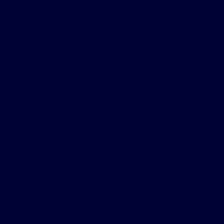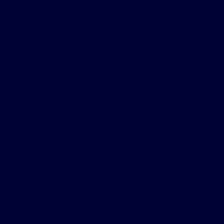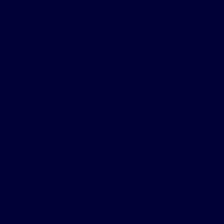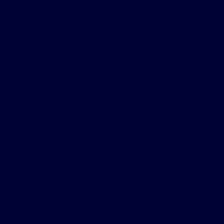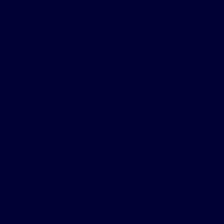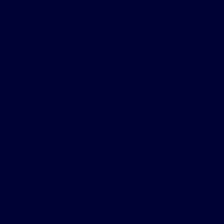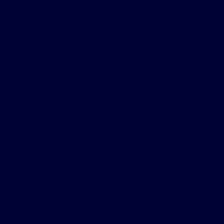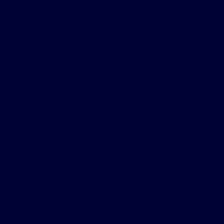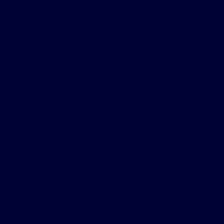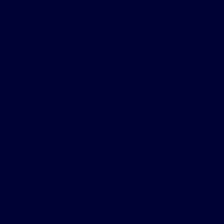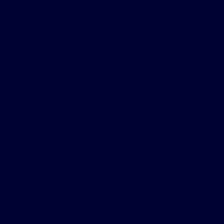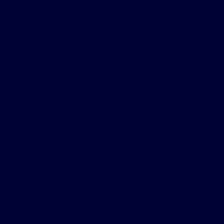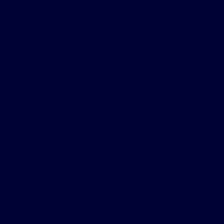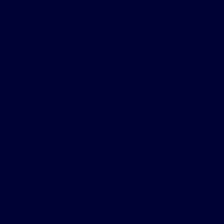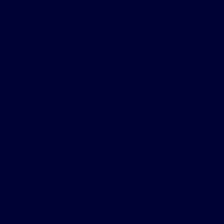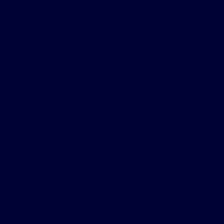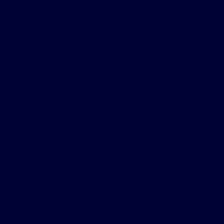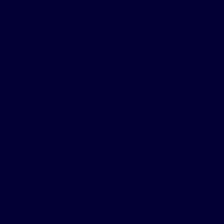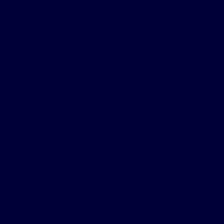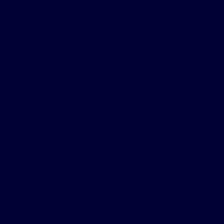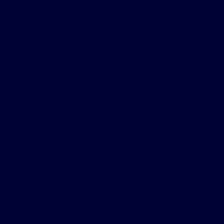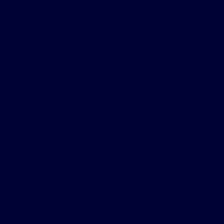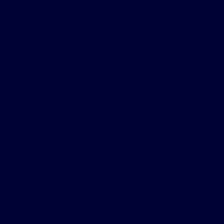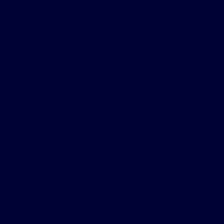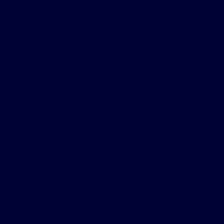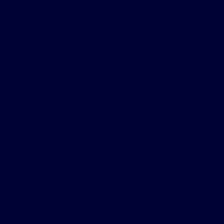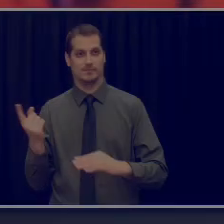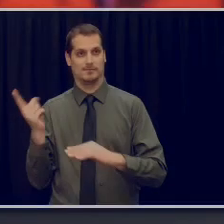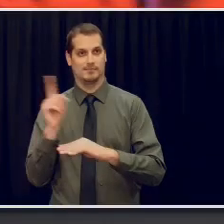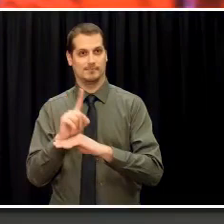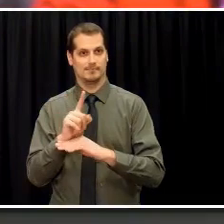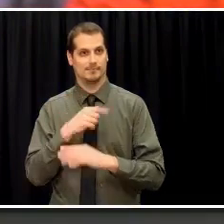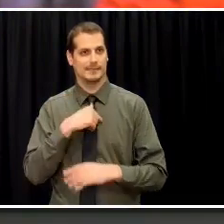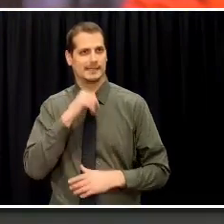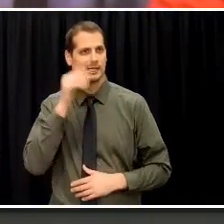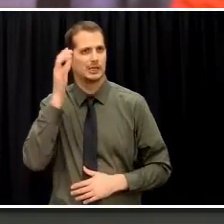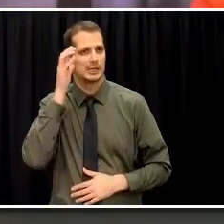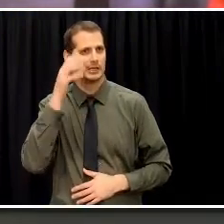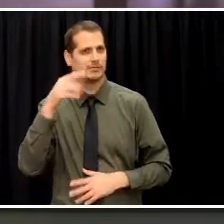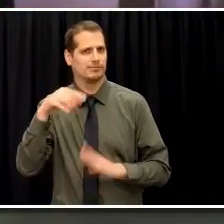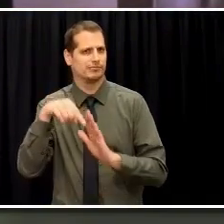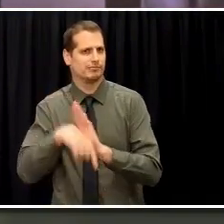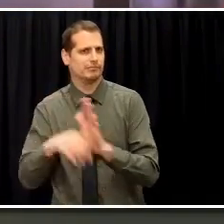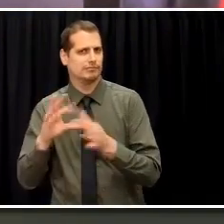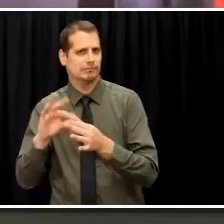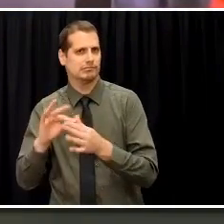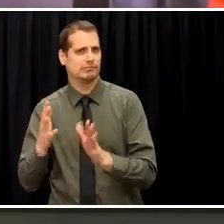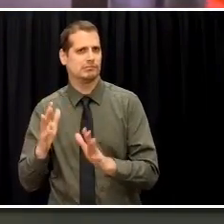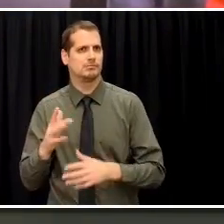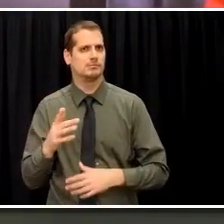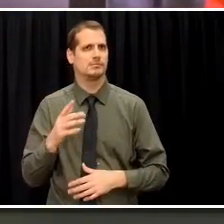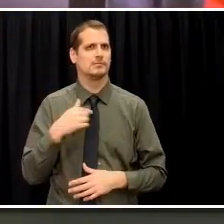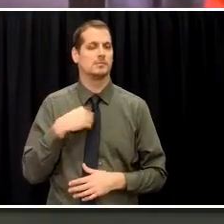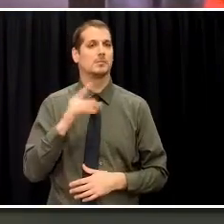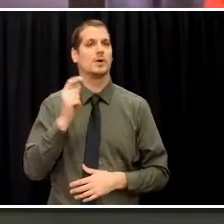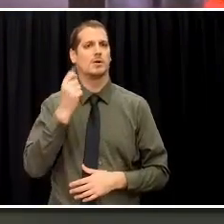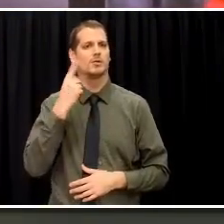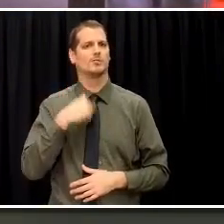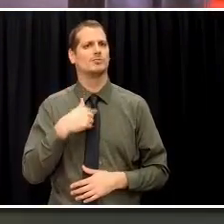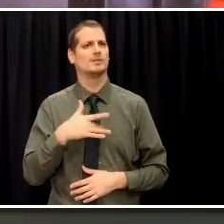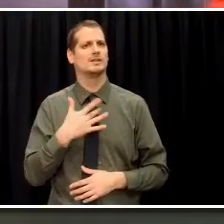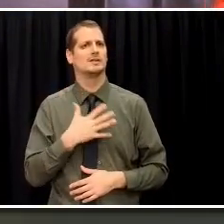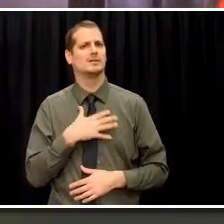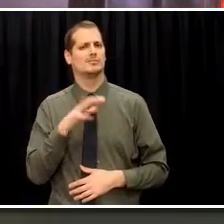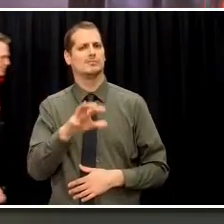As I was getting ready to come over here and be part of this conference with you, I will tell you that I'm very disappointed as